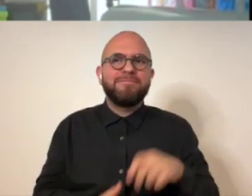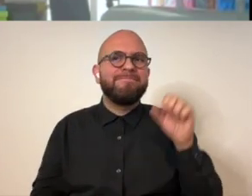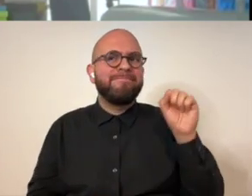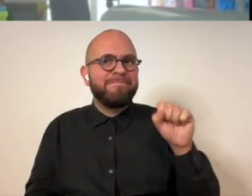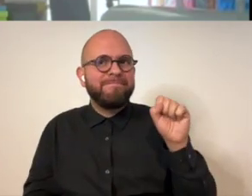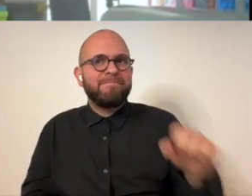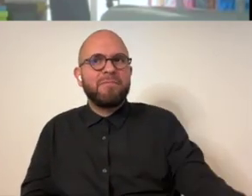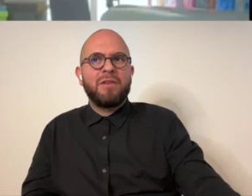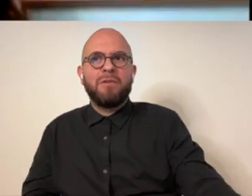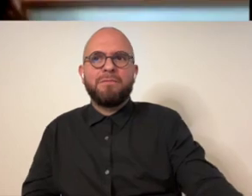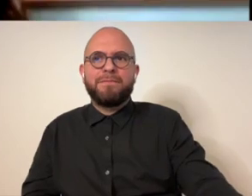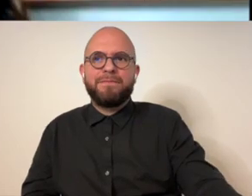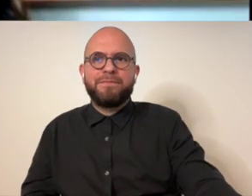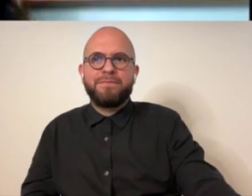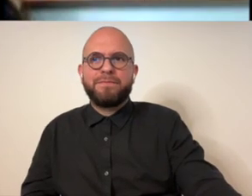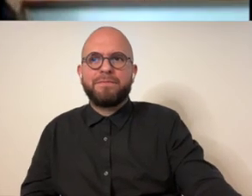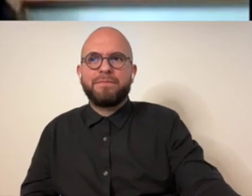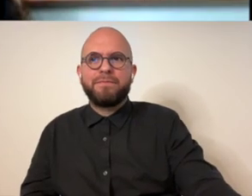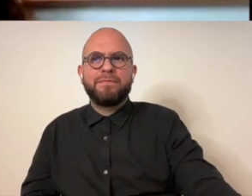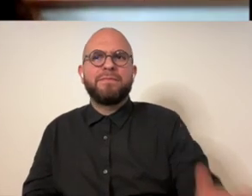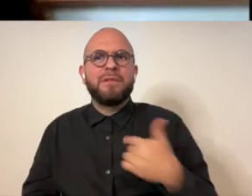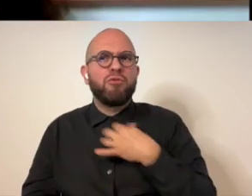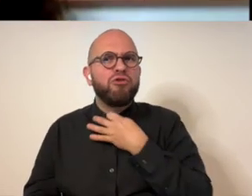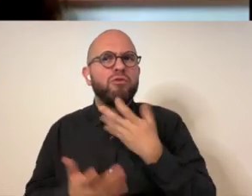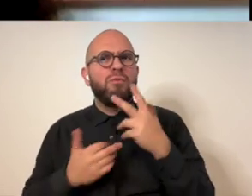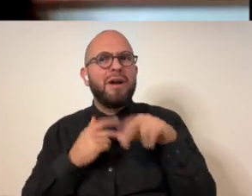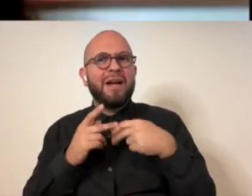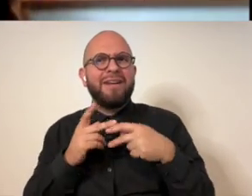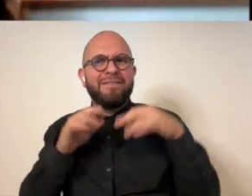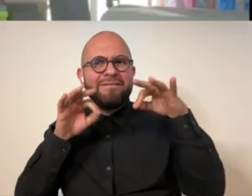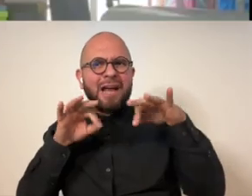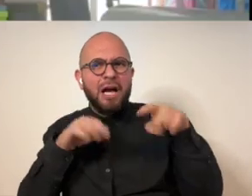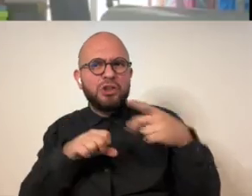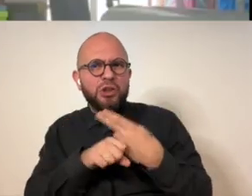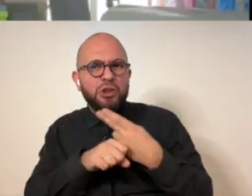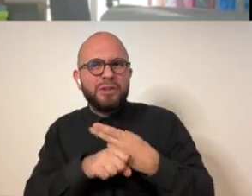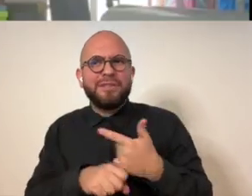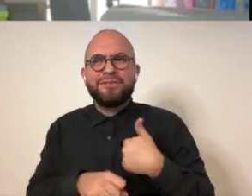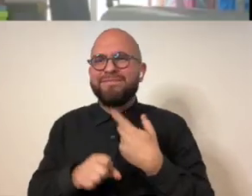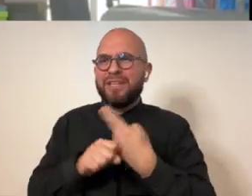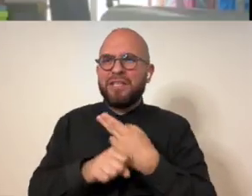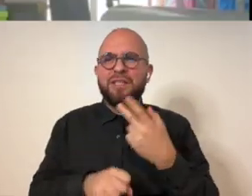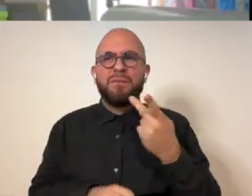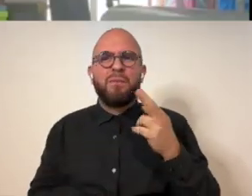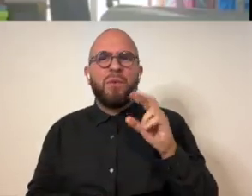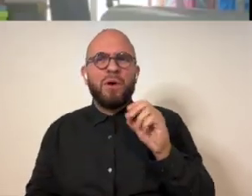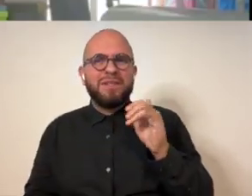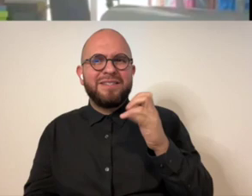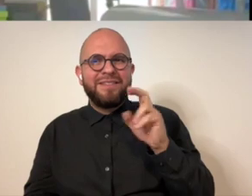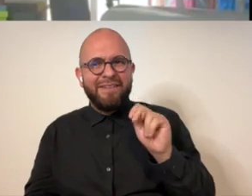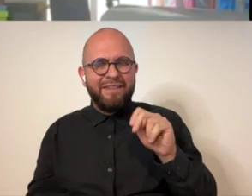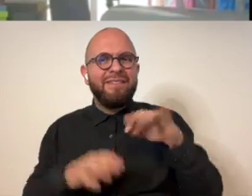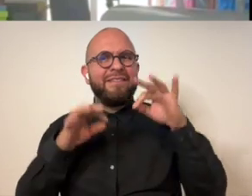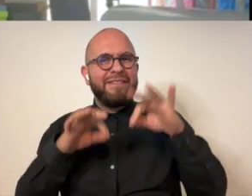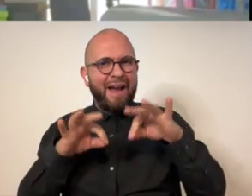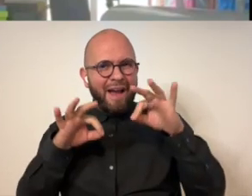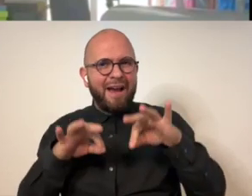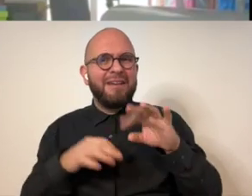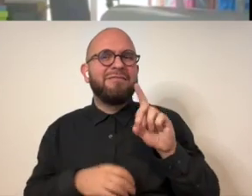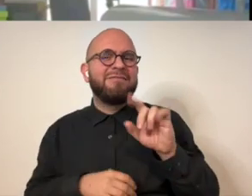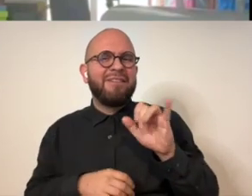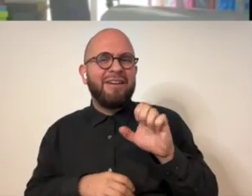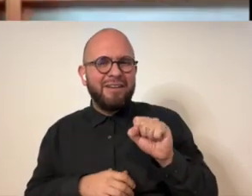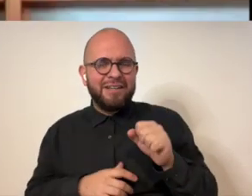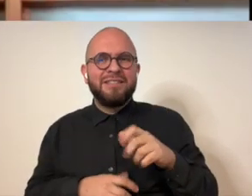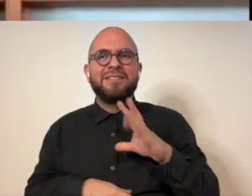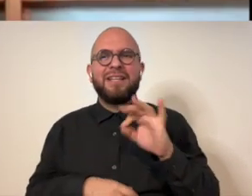interesting ways yeah what kind of dyes do you use i use a procyon dyes primarily i also paint and sometimes